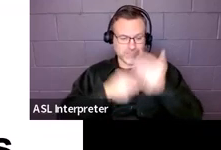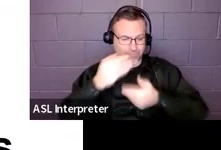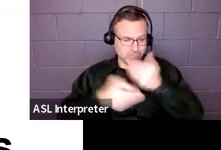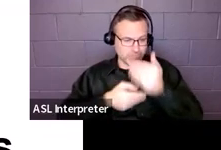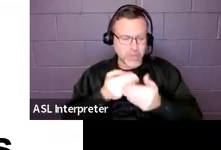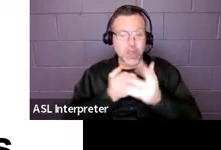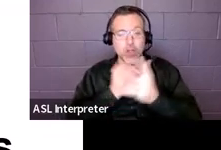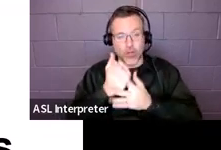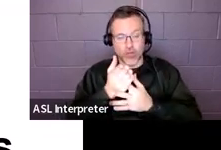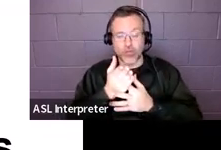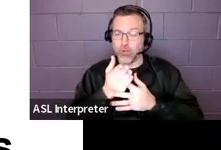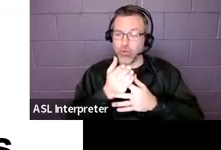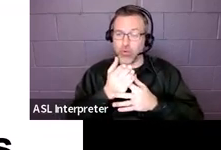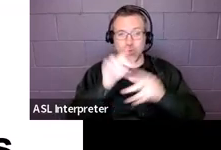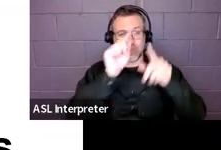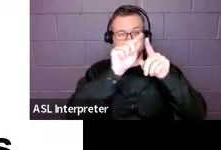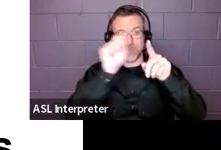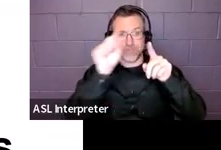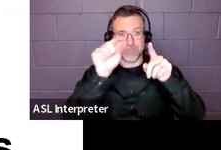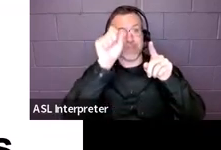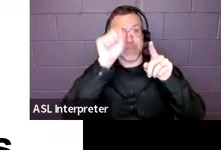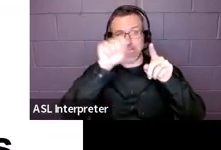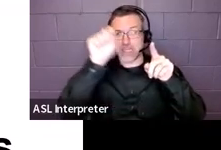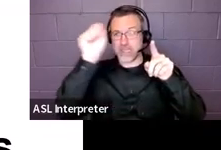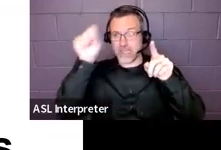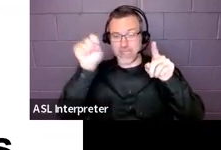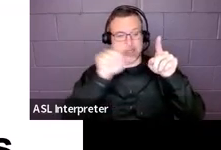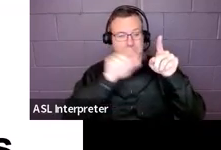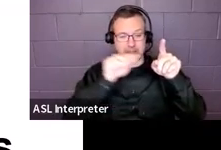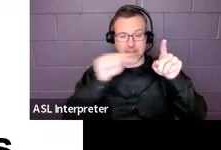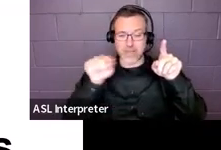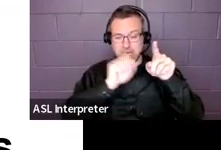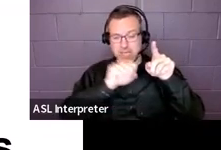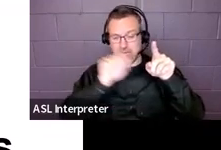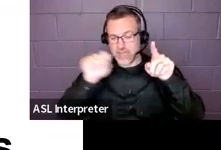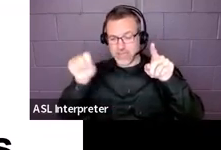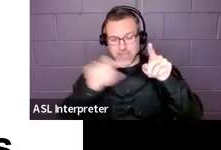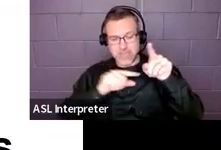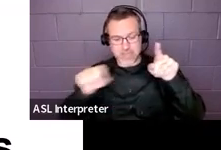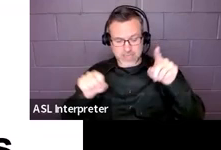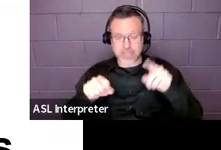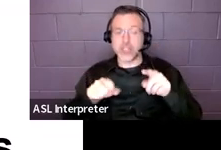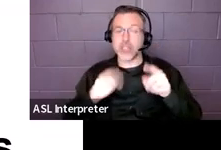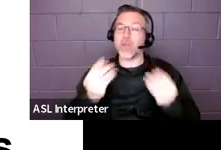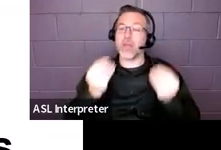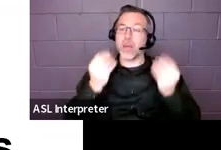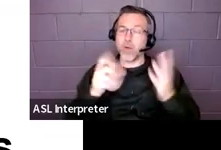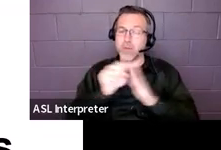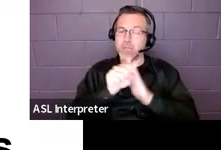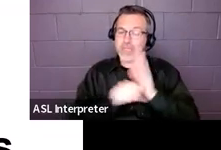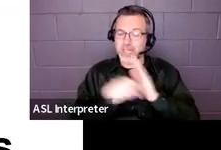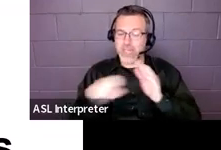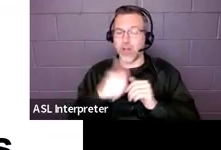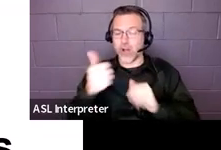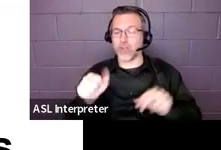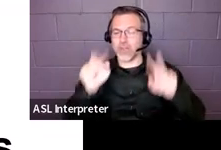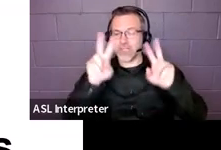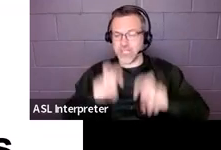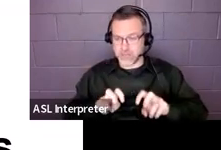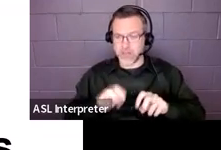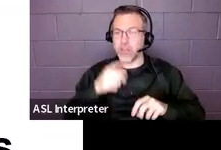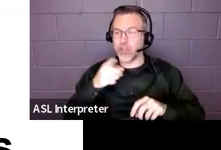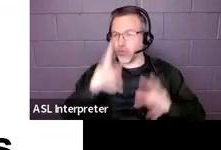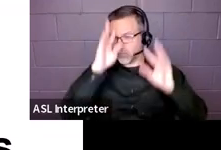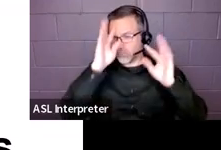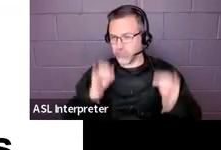and decided that the alternate assessment, the multi-state alternate assessment, is appropriate for that child to